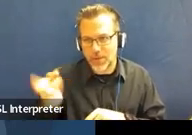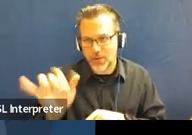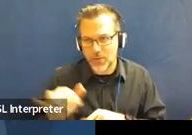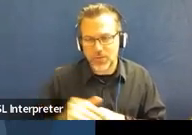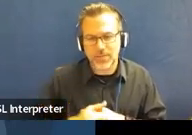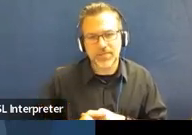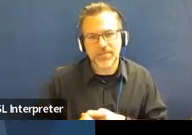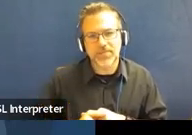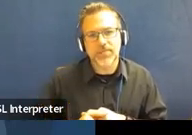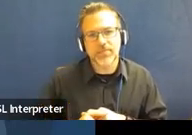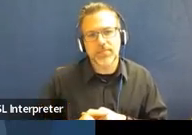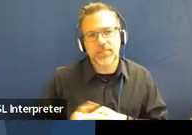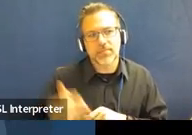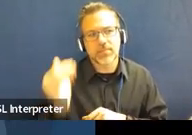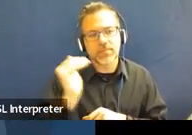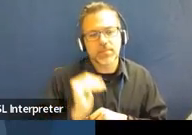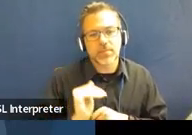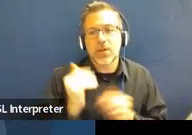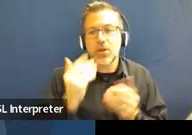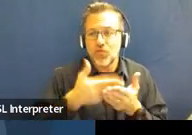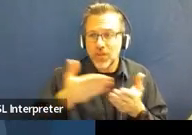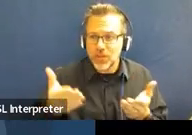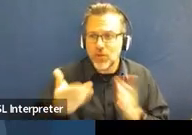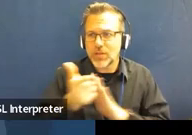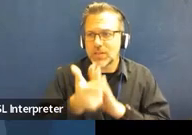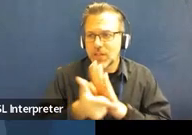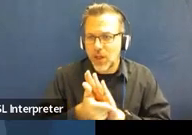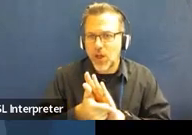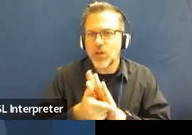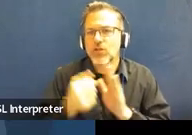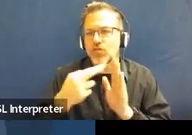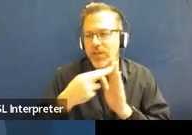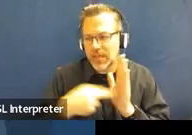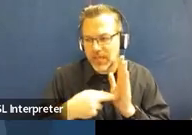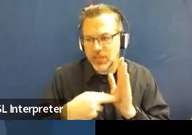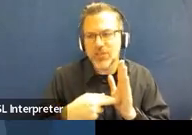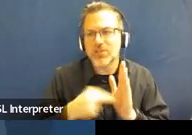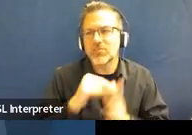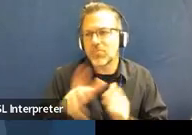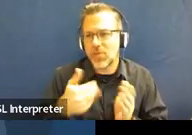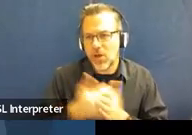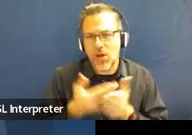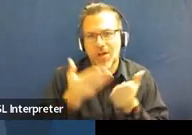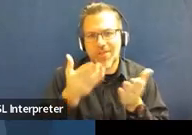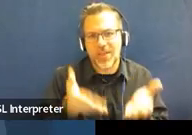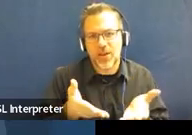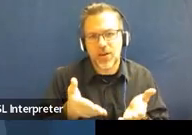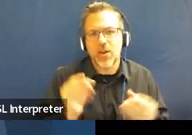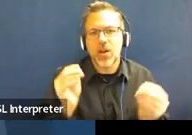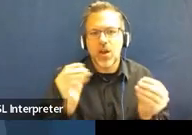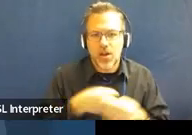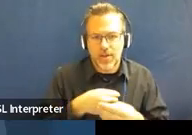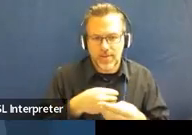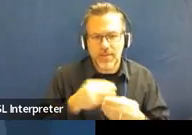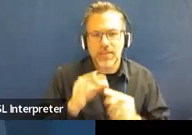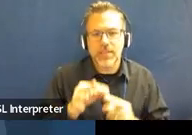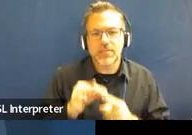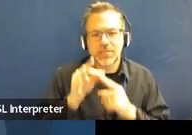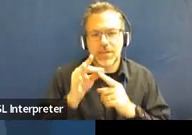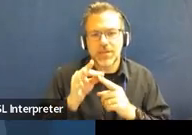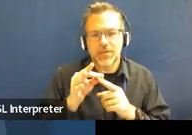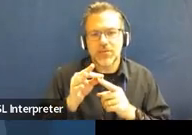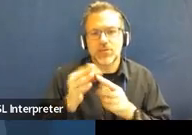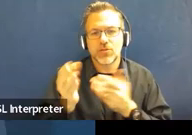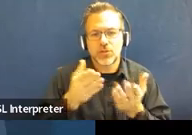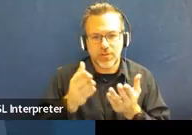resources, laws, and regulations and forms when reported. Those are all on our OSCE, our Office of Special Services and Inclusive Education